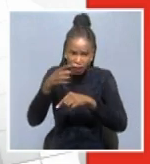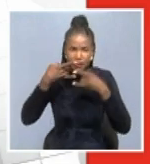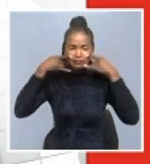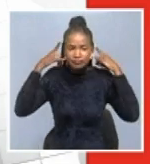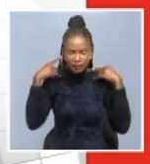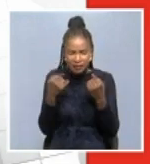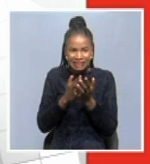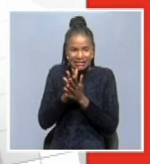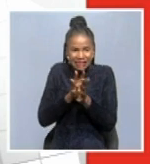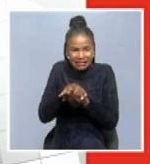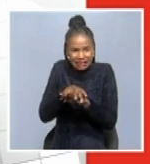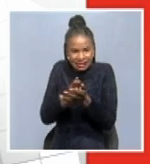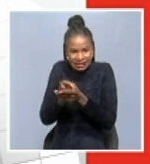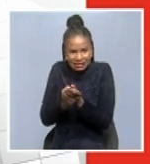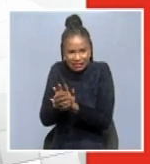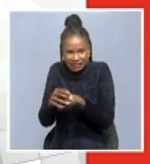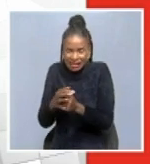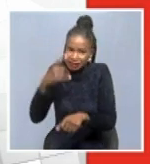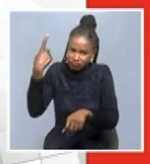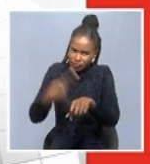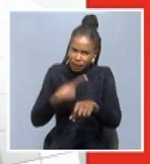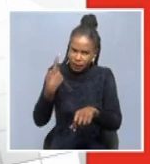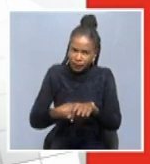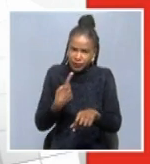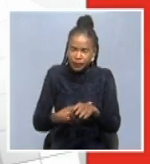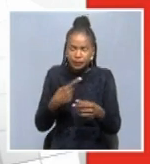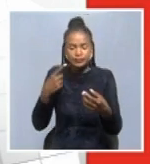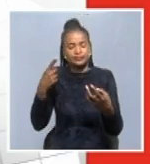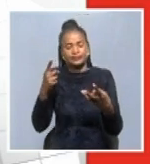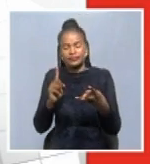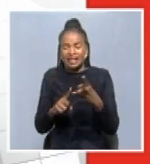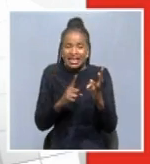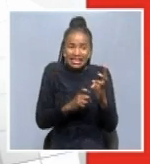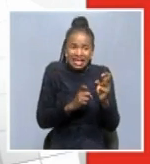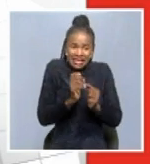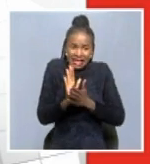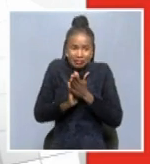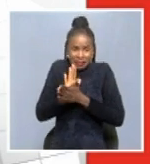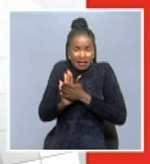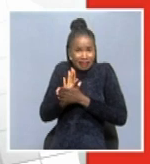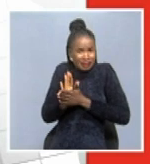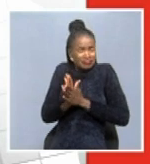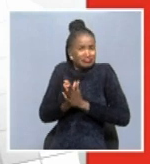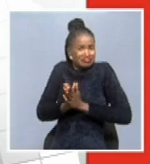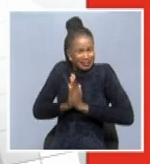hands when you're going to public places. Sanitize your hands and